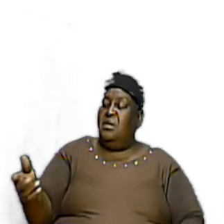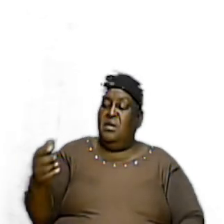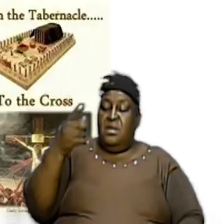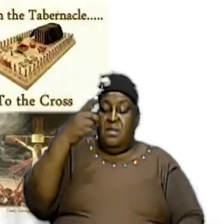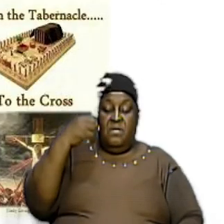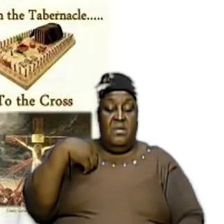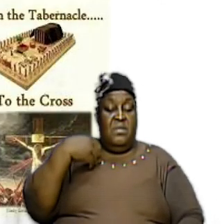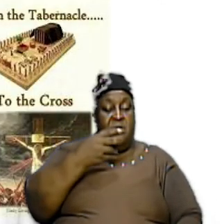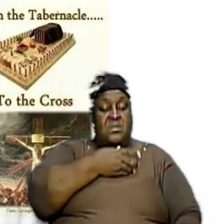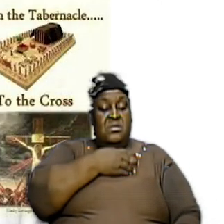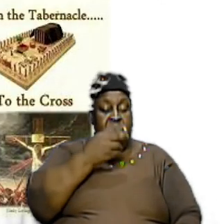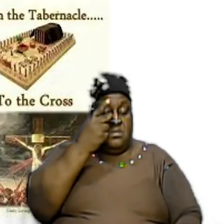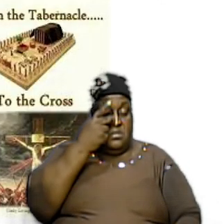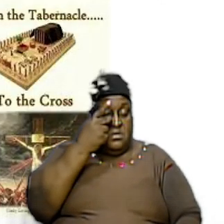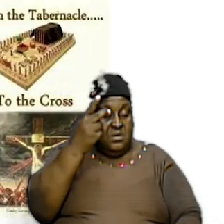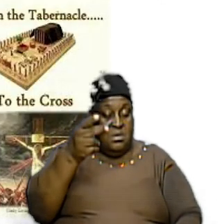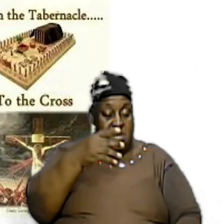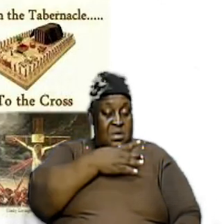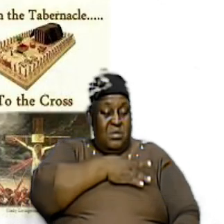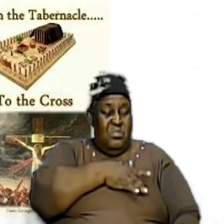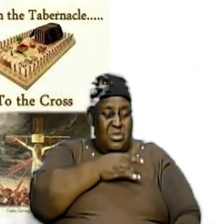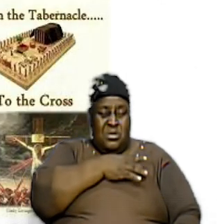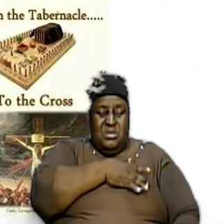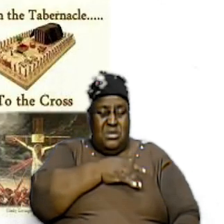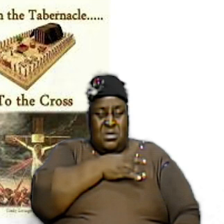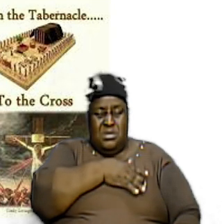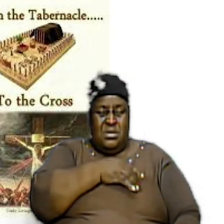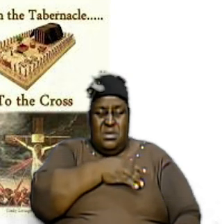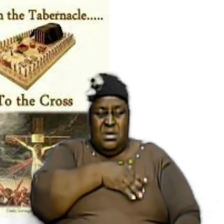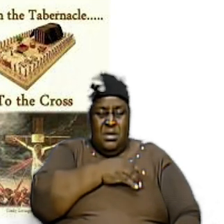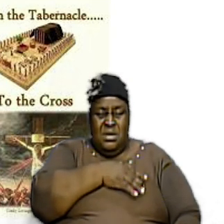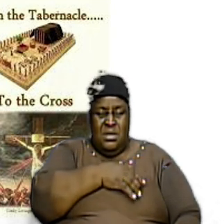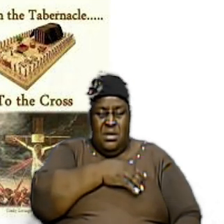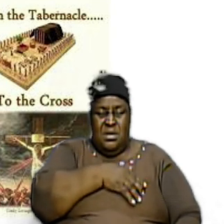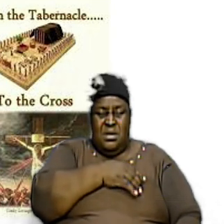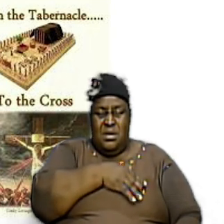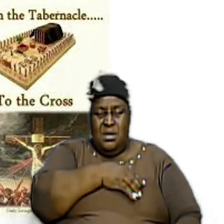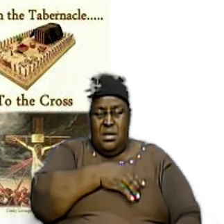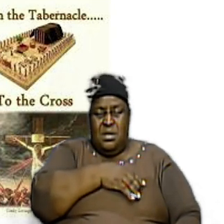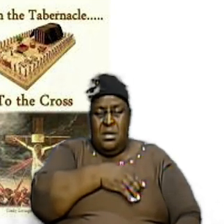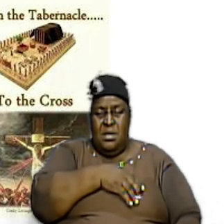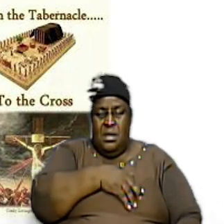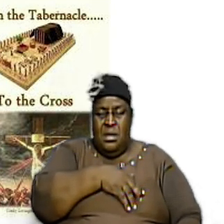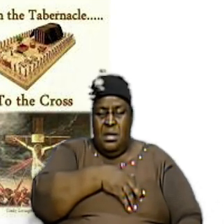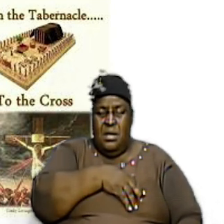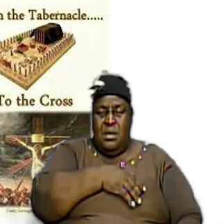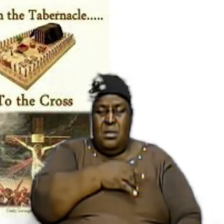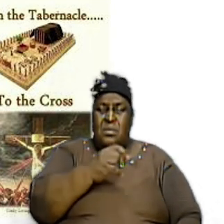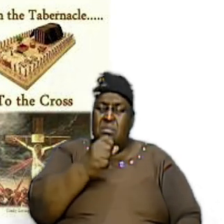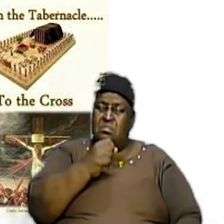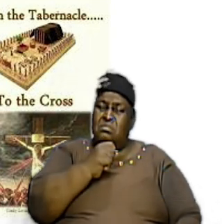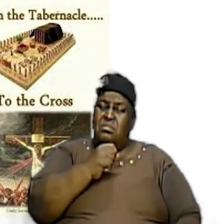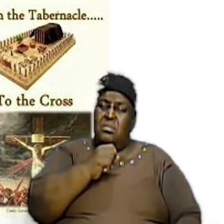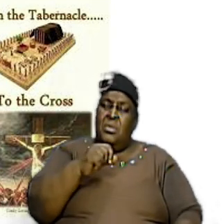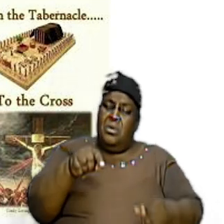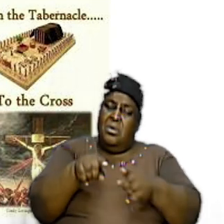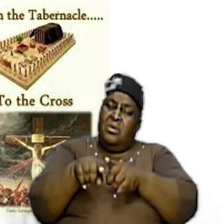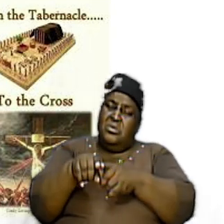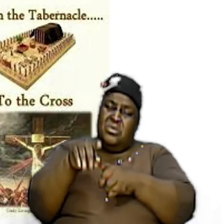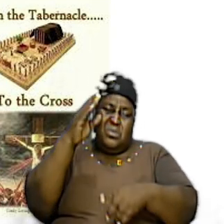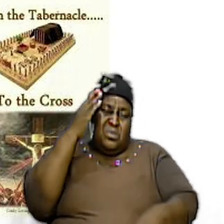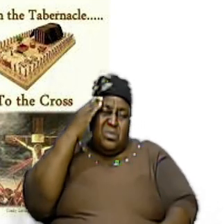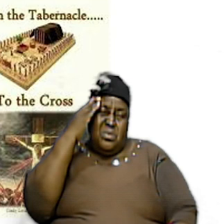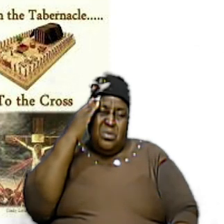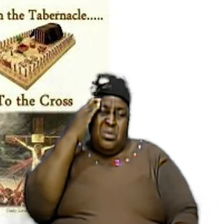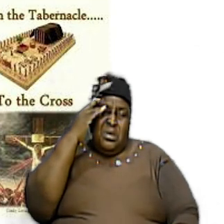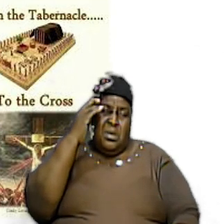see and appreciate and apply very very important i want us to also notice because we